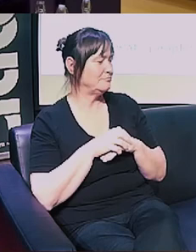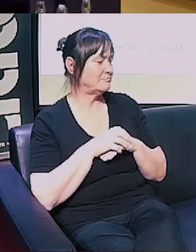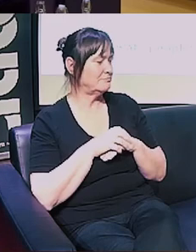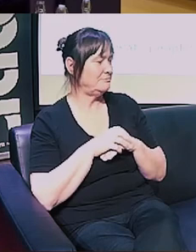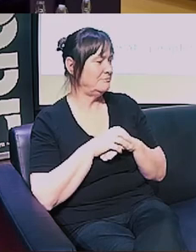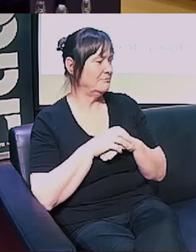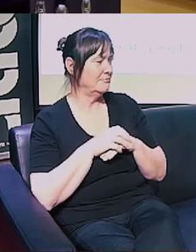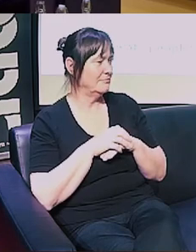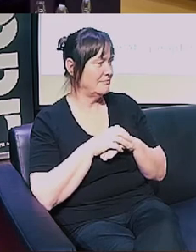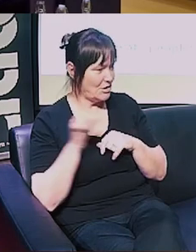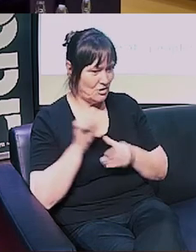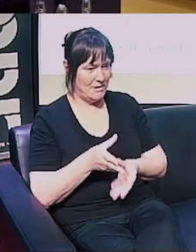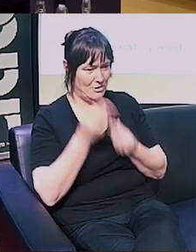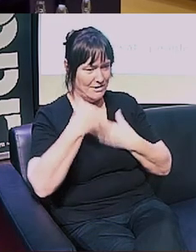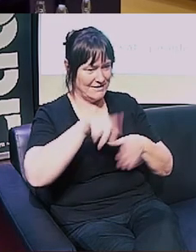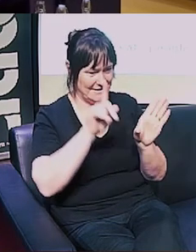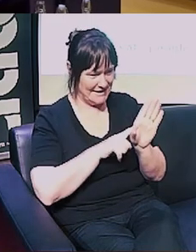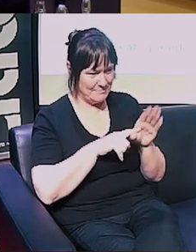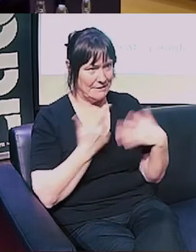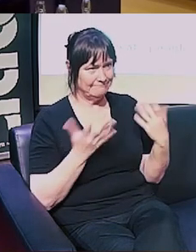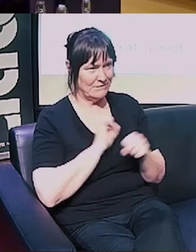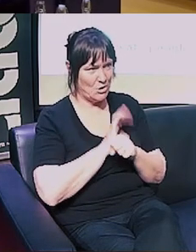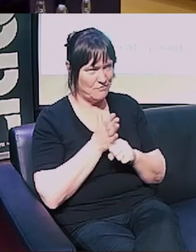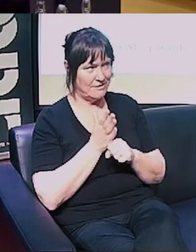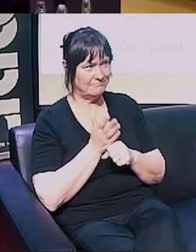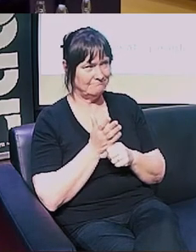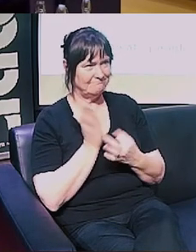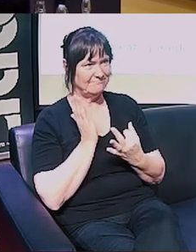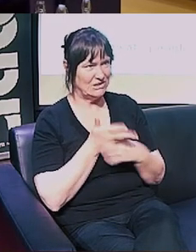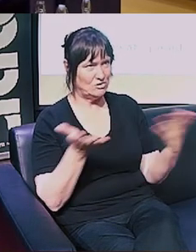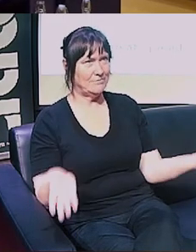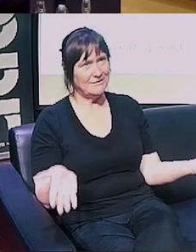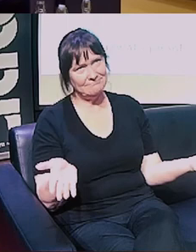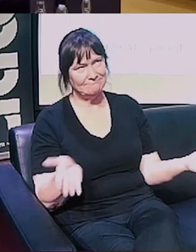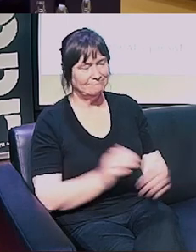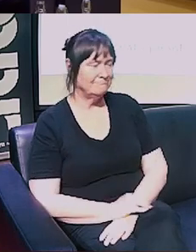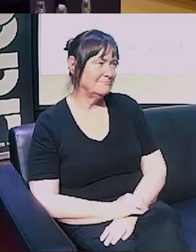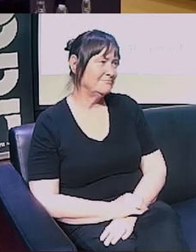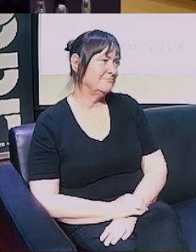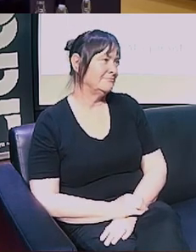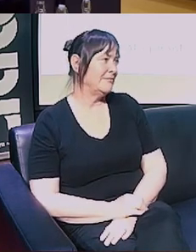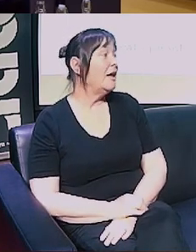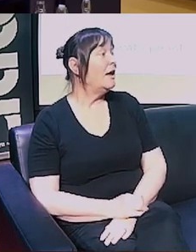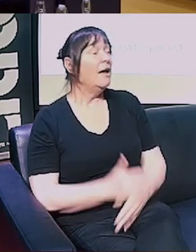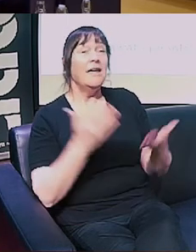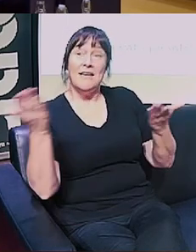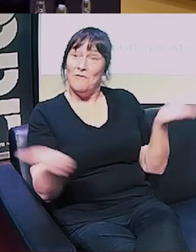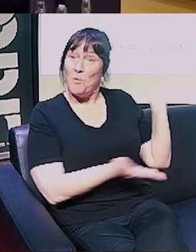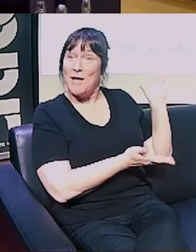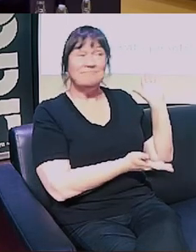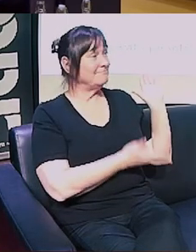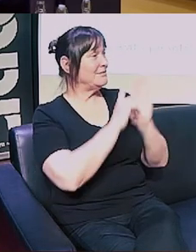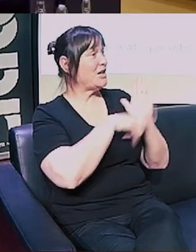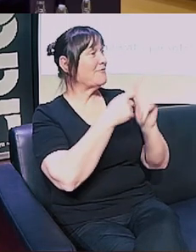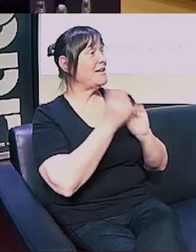I was supposed to be learning it this year, but COVID ruined my Maori experience. Ladies and gentlemen, Jack Phillips.